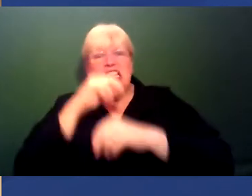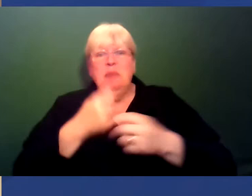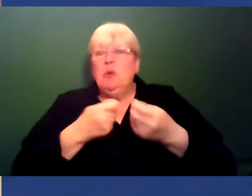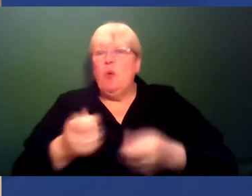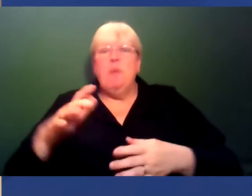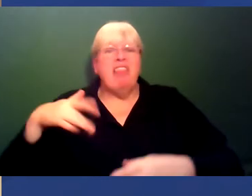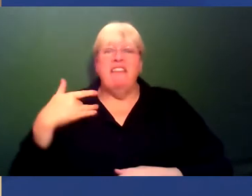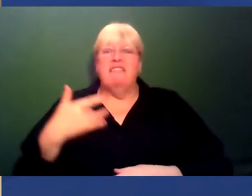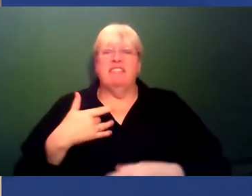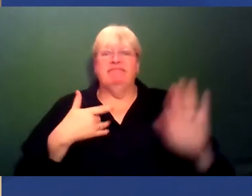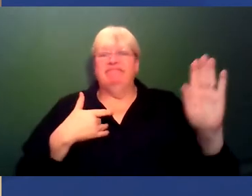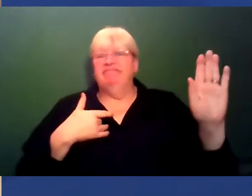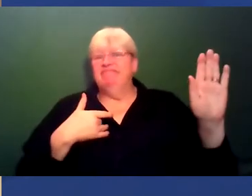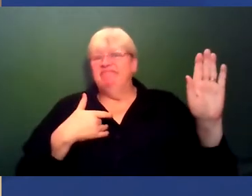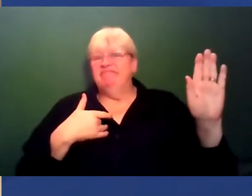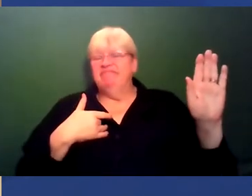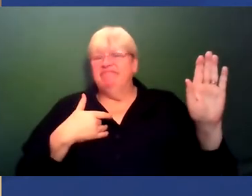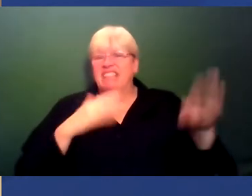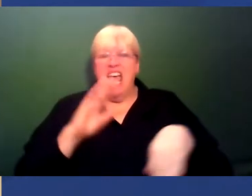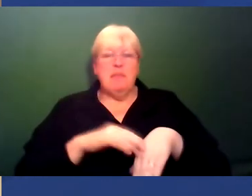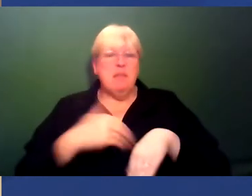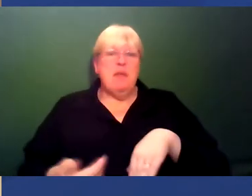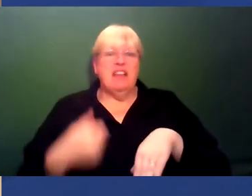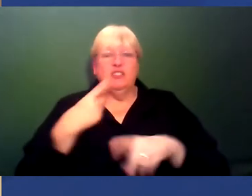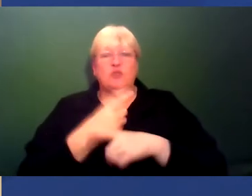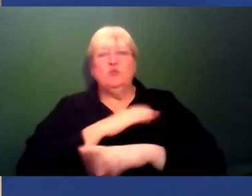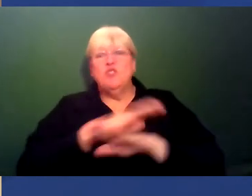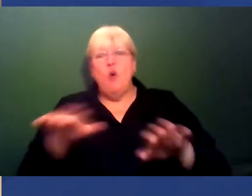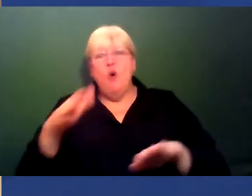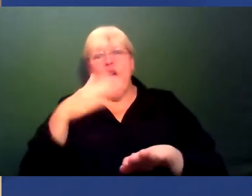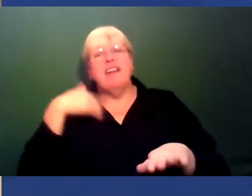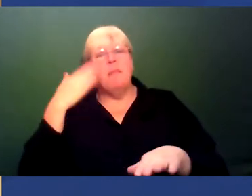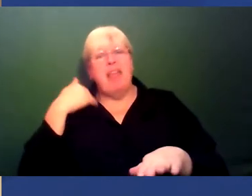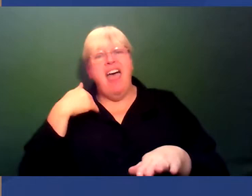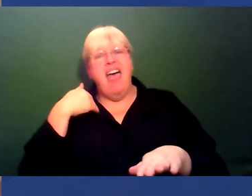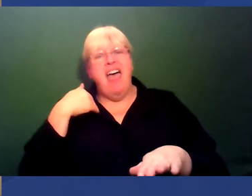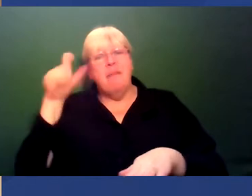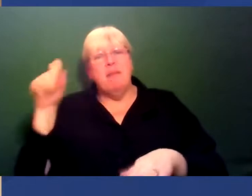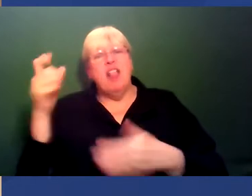and not spend their time talking to non-black people about racism.